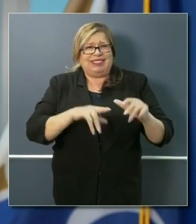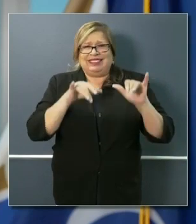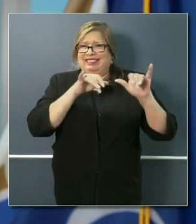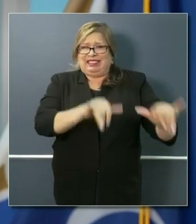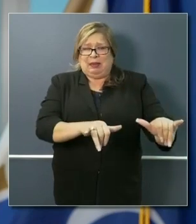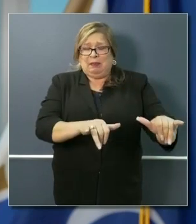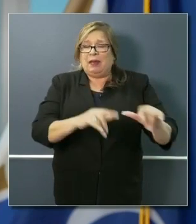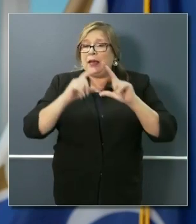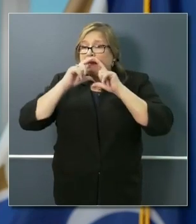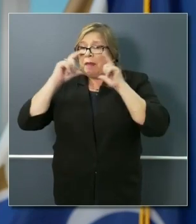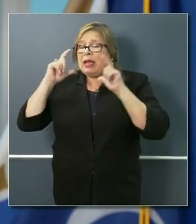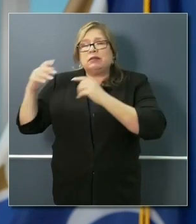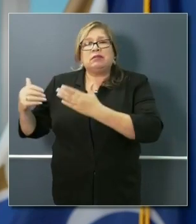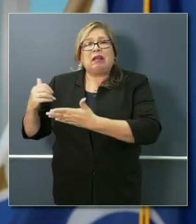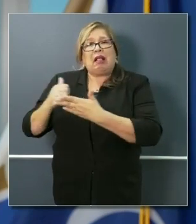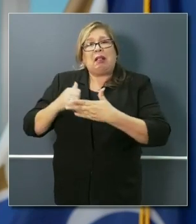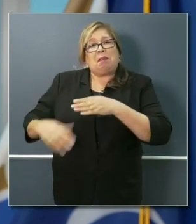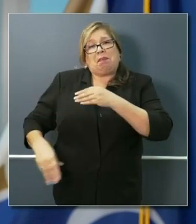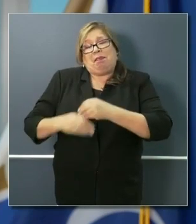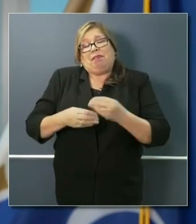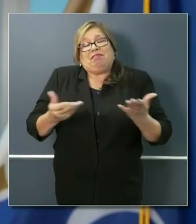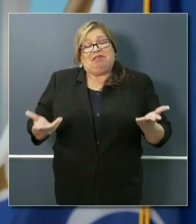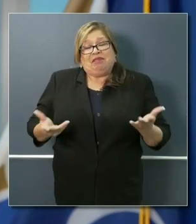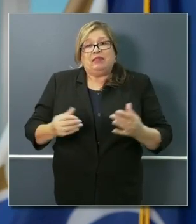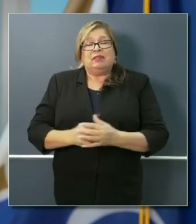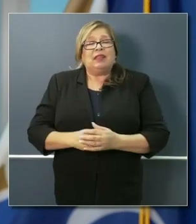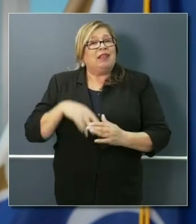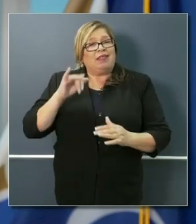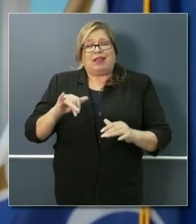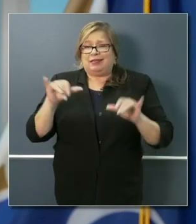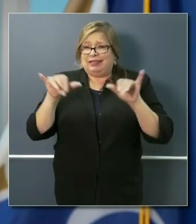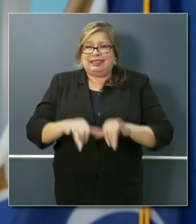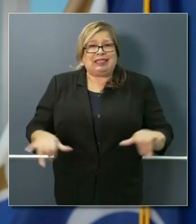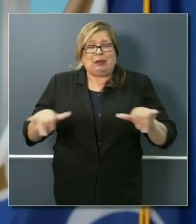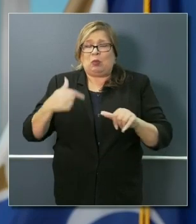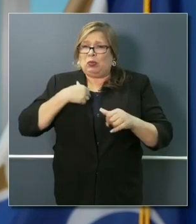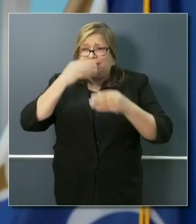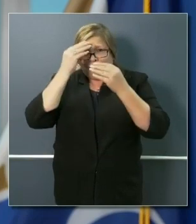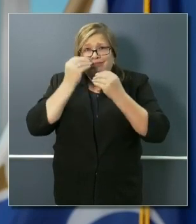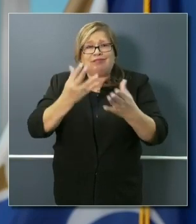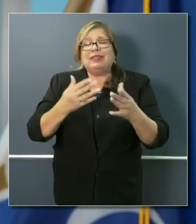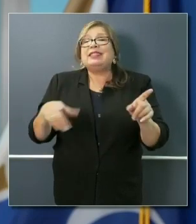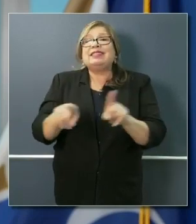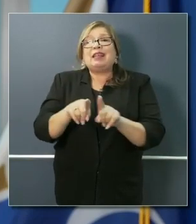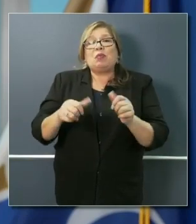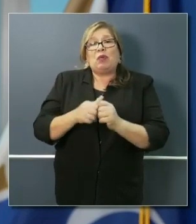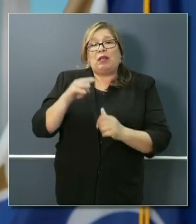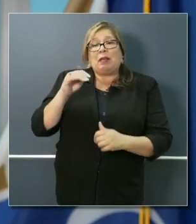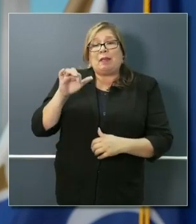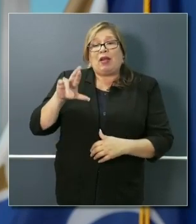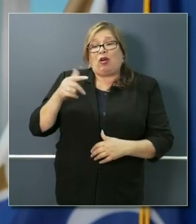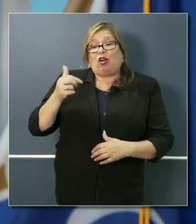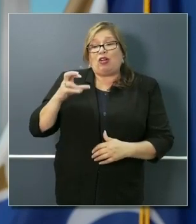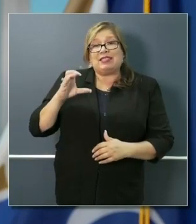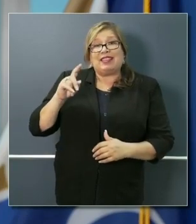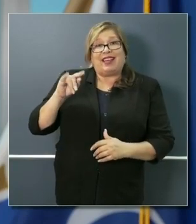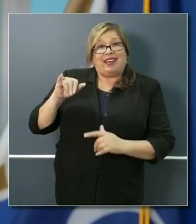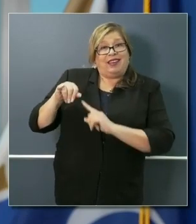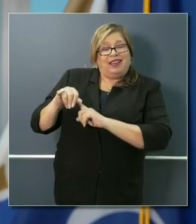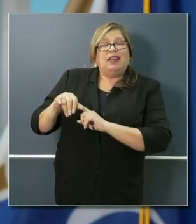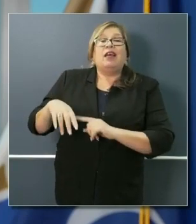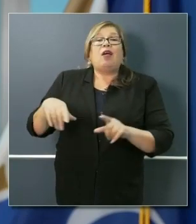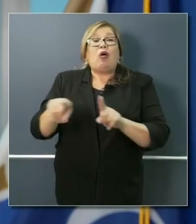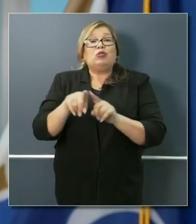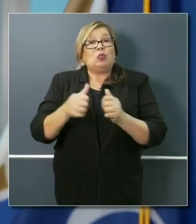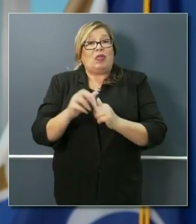It's an incredibly important message to express. It's a very consistent message with Mayor Garcetti and I think the message that was sent in